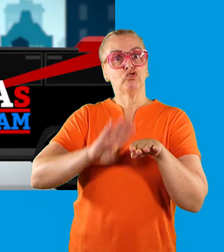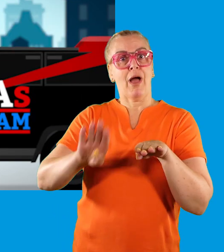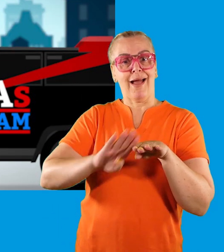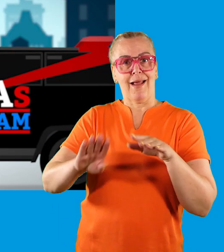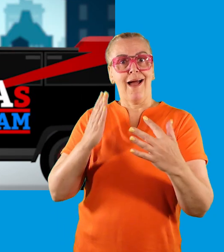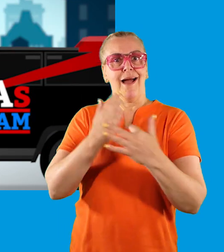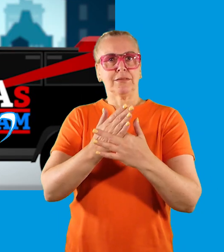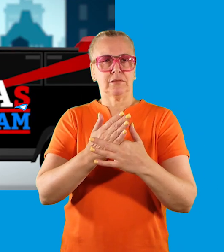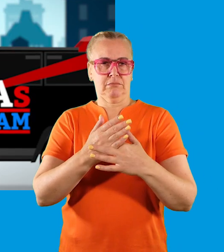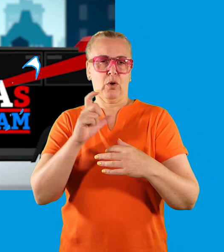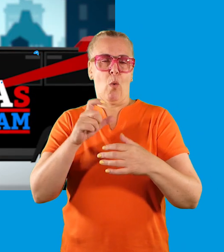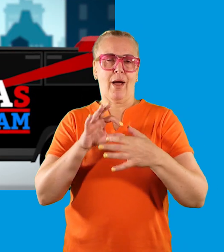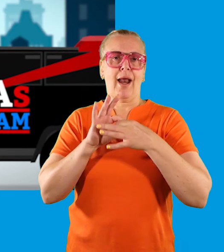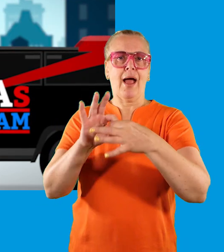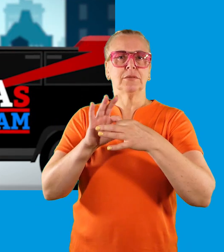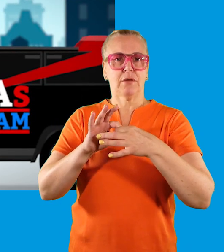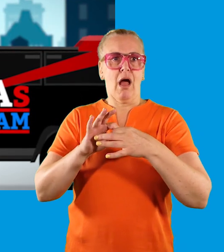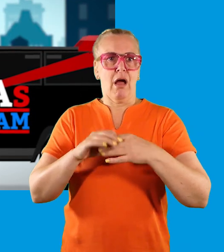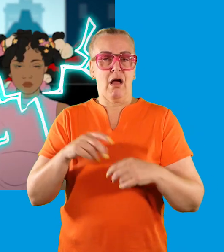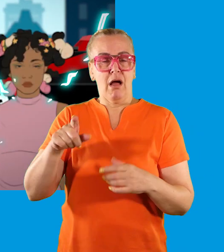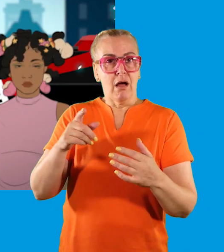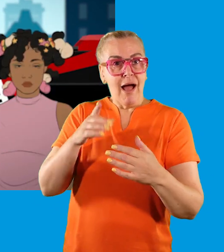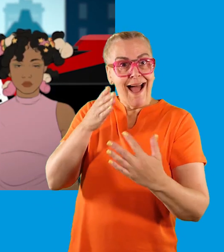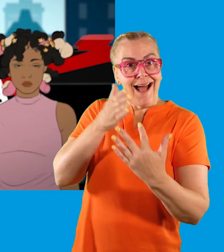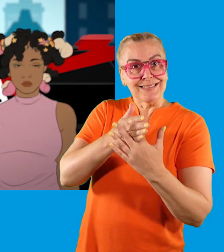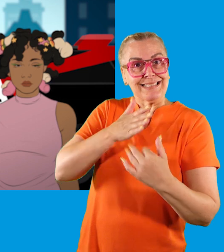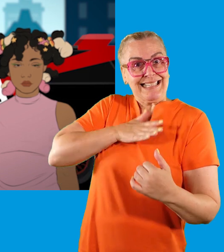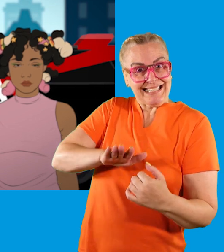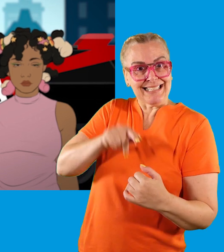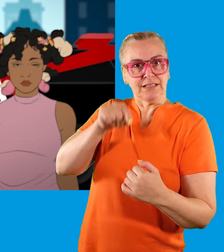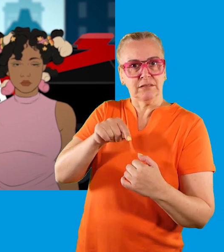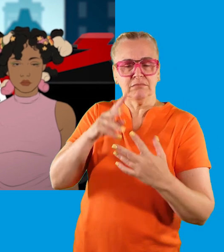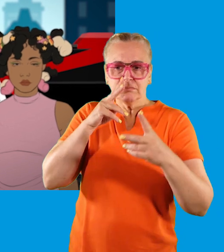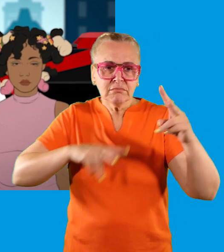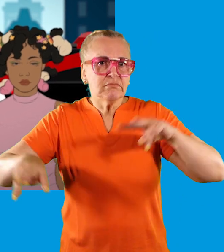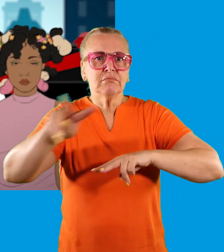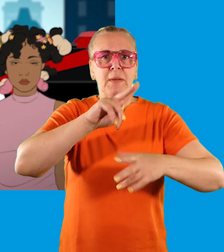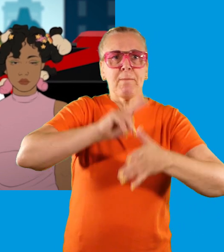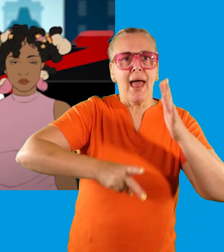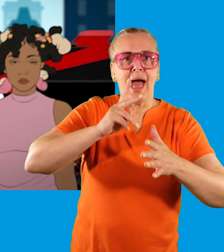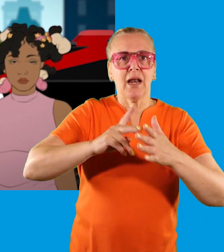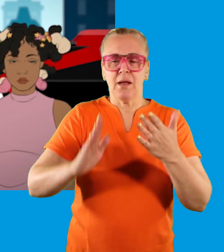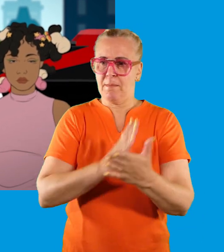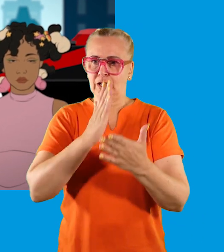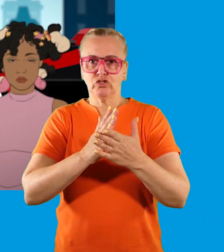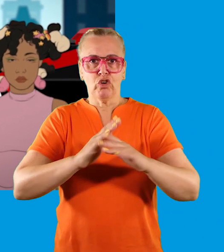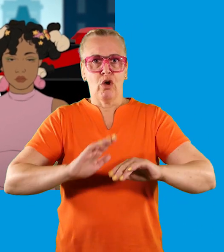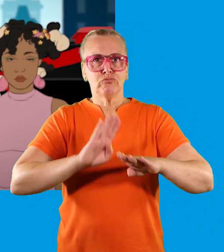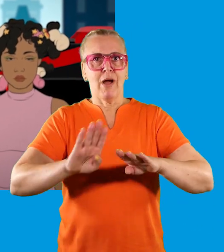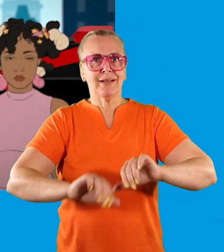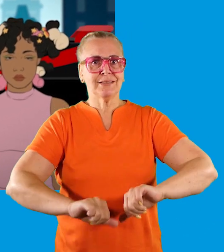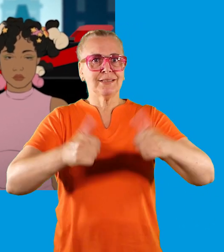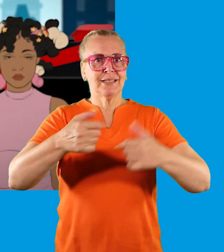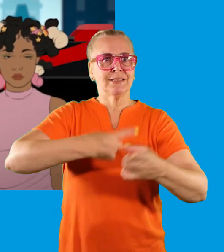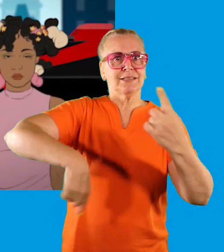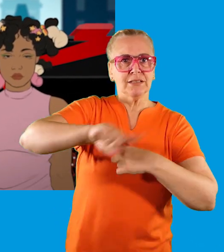And trained access coordinators assess needs, oversee plans and help ensure best practice